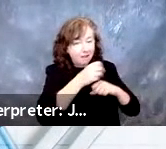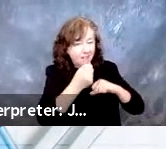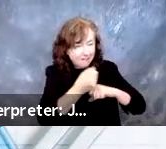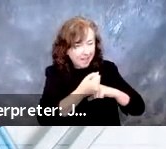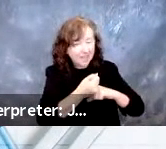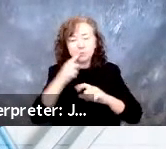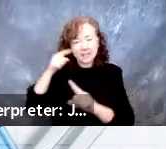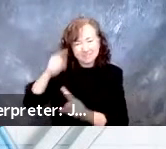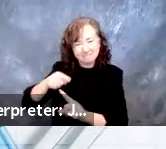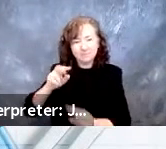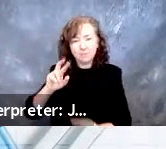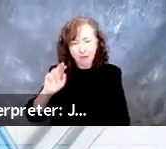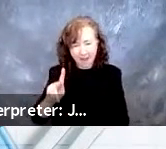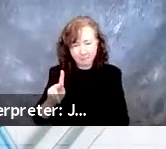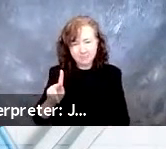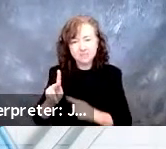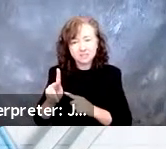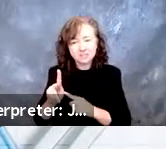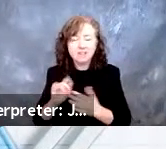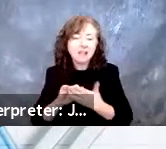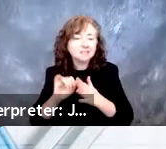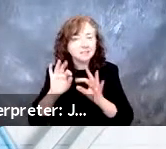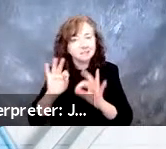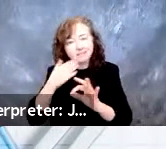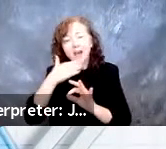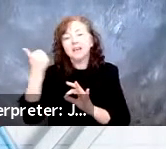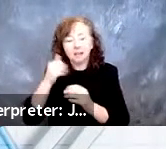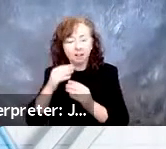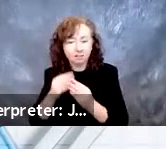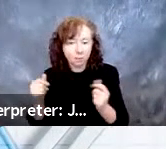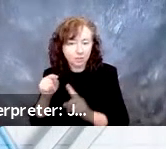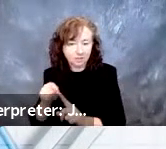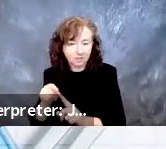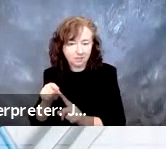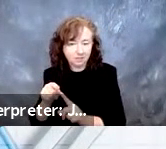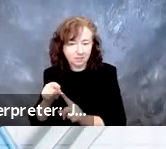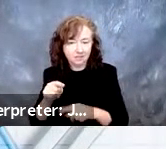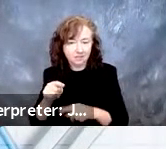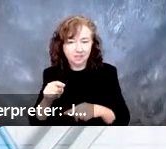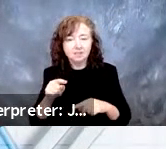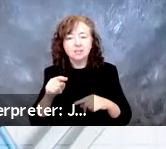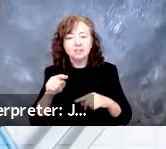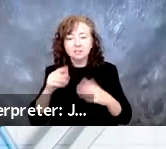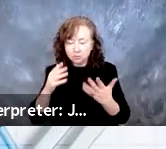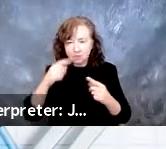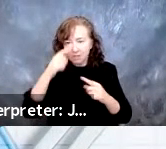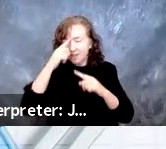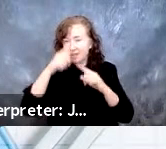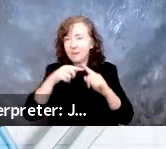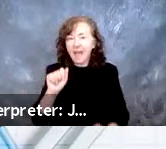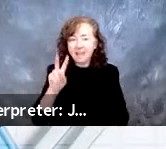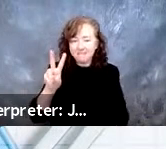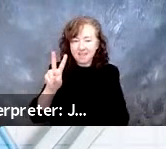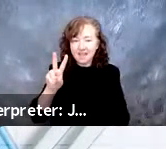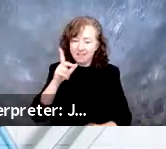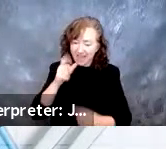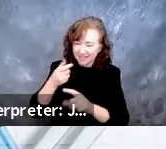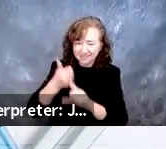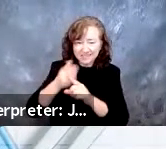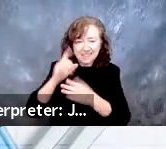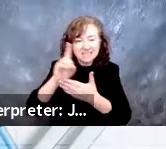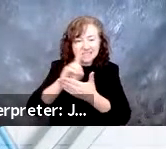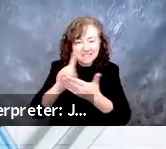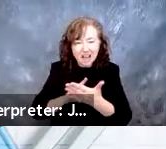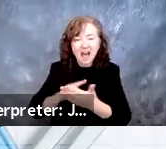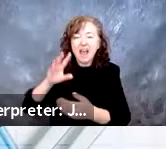And so that really is the ideal solution to get a step-in design on an AV that can support a ramp angle that